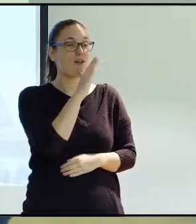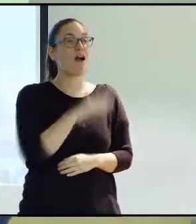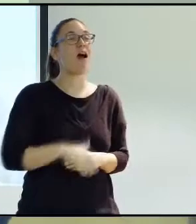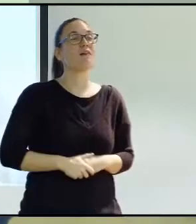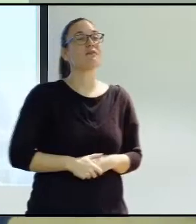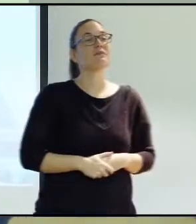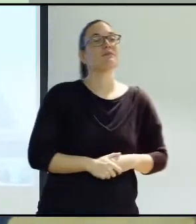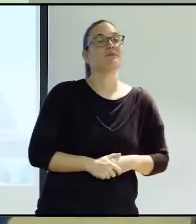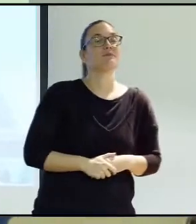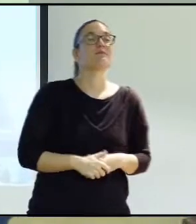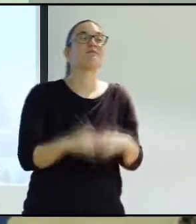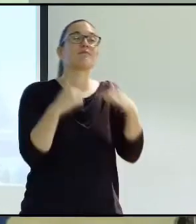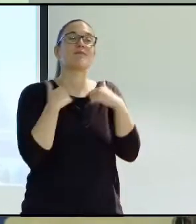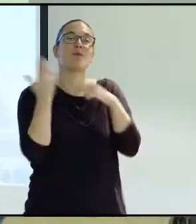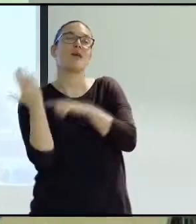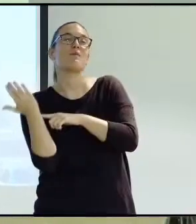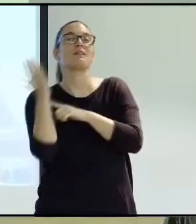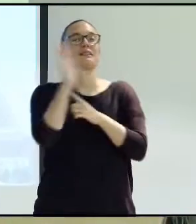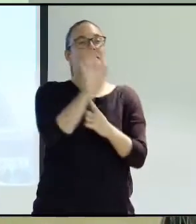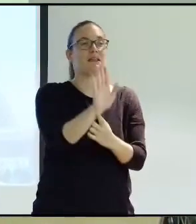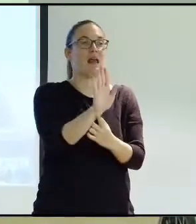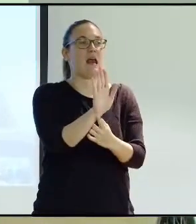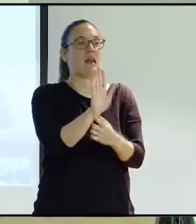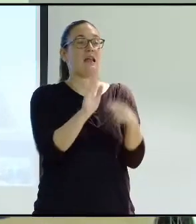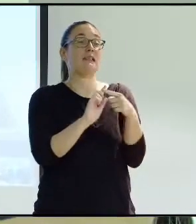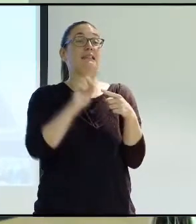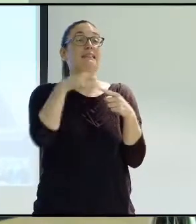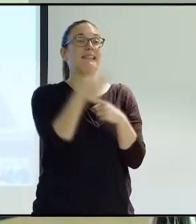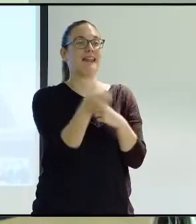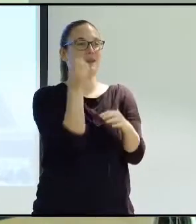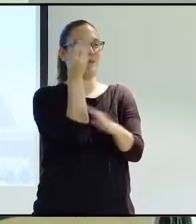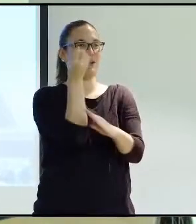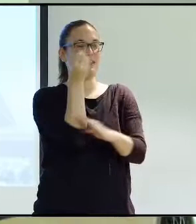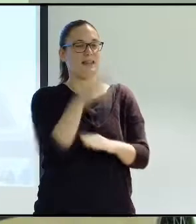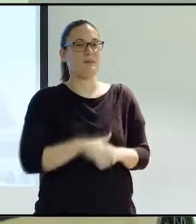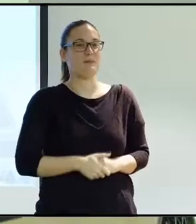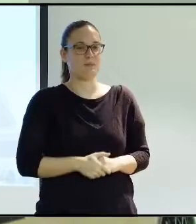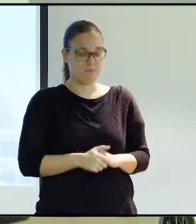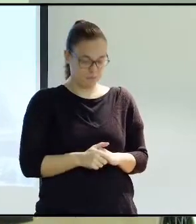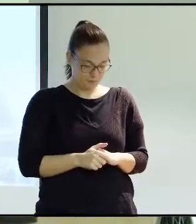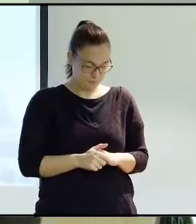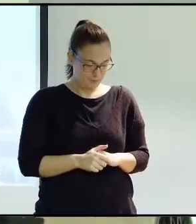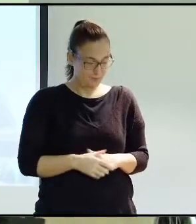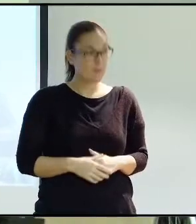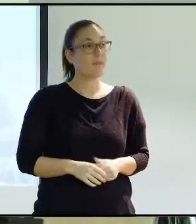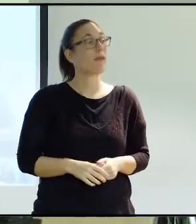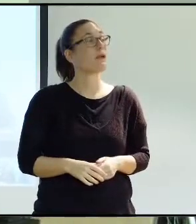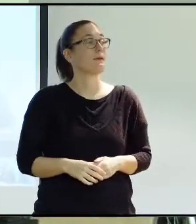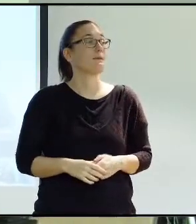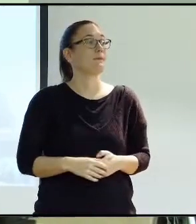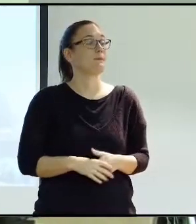I'm going to introduce the following speaker.